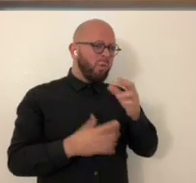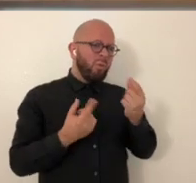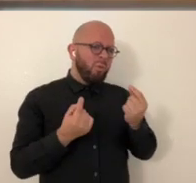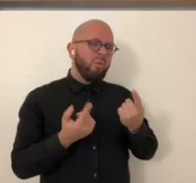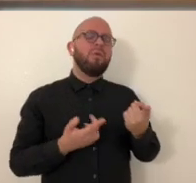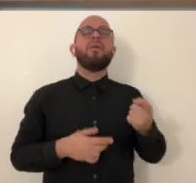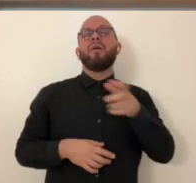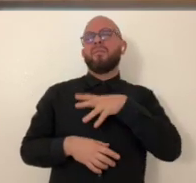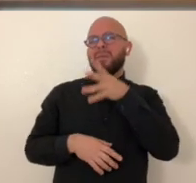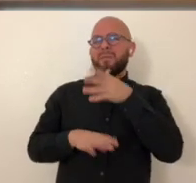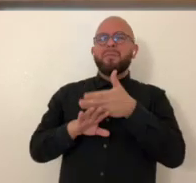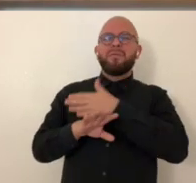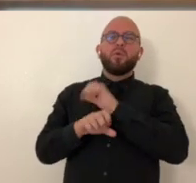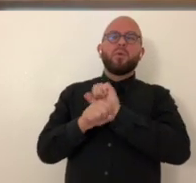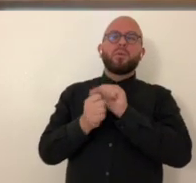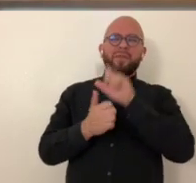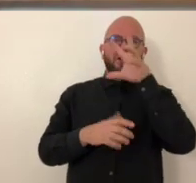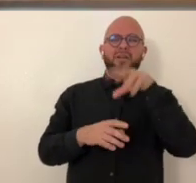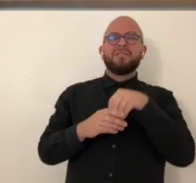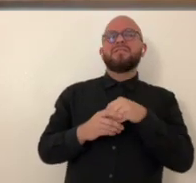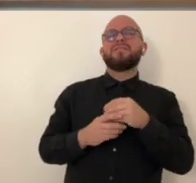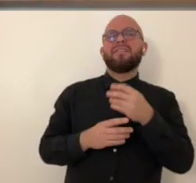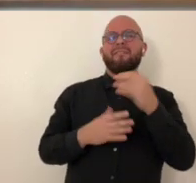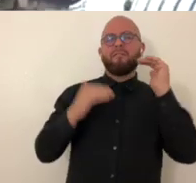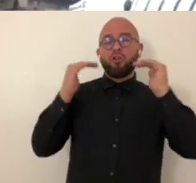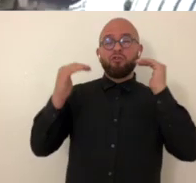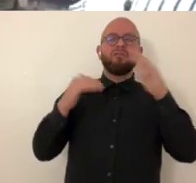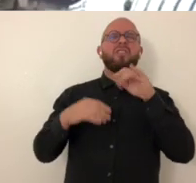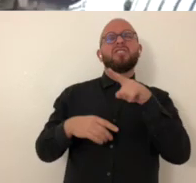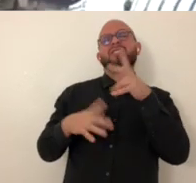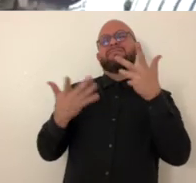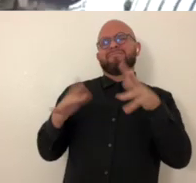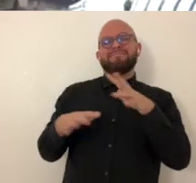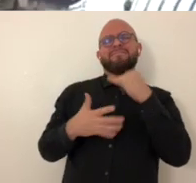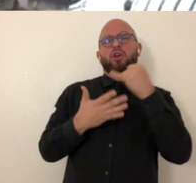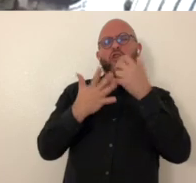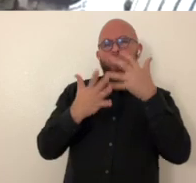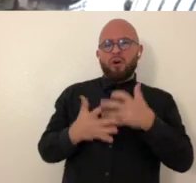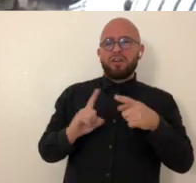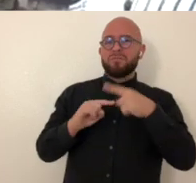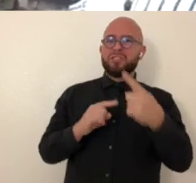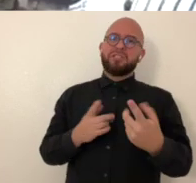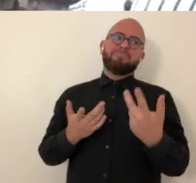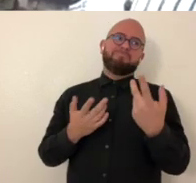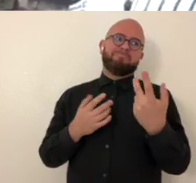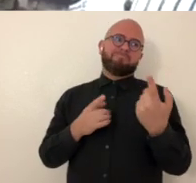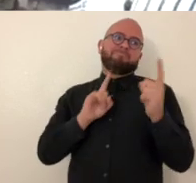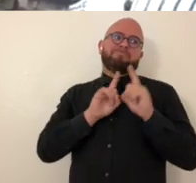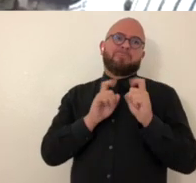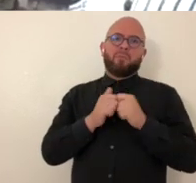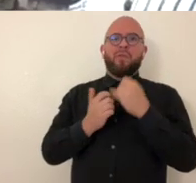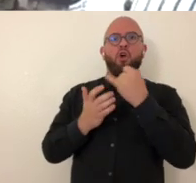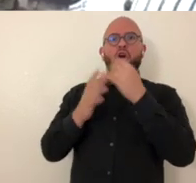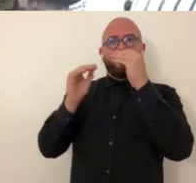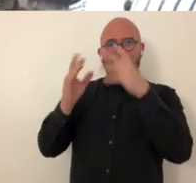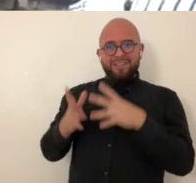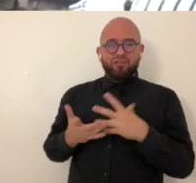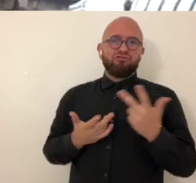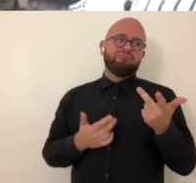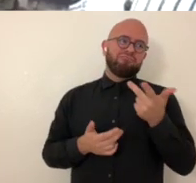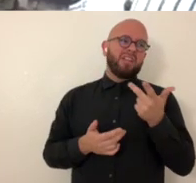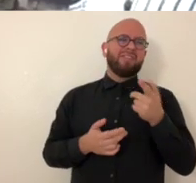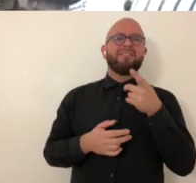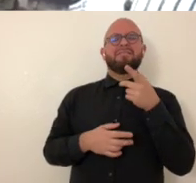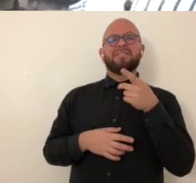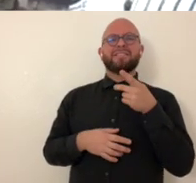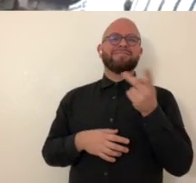in art therapy was that something she had been doing my mom previously had worked with autistic adults and she previously was an artist but she just